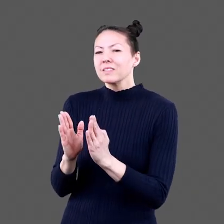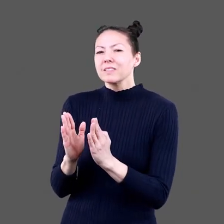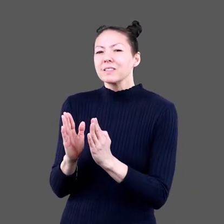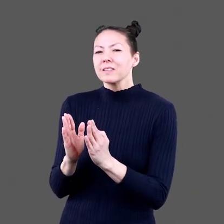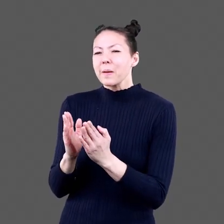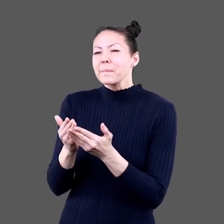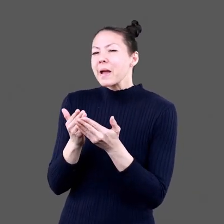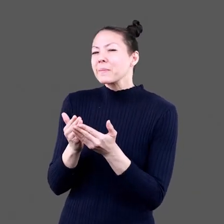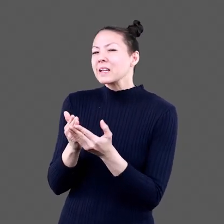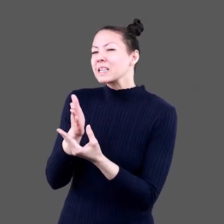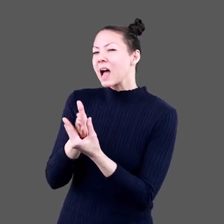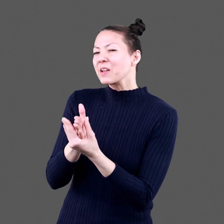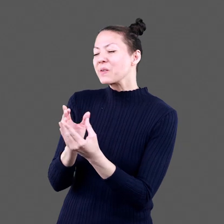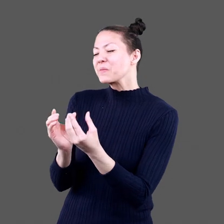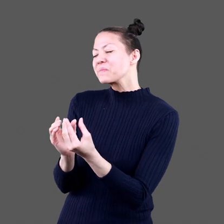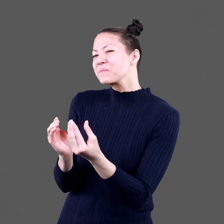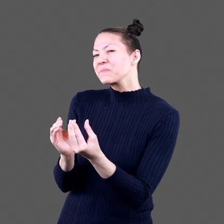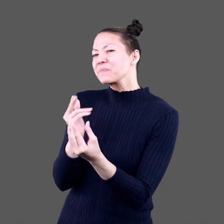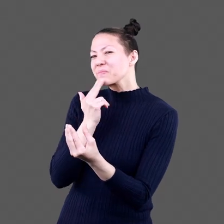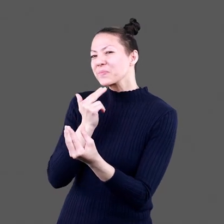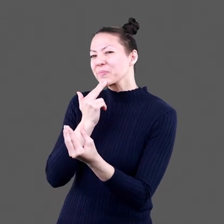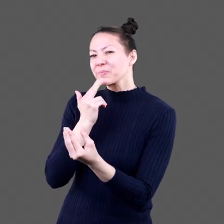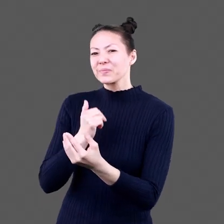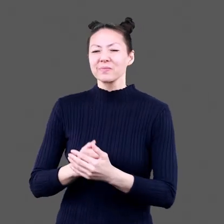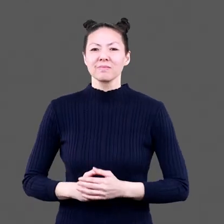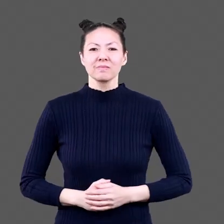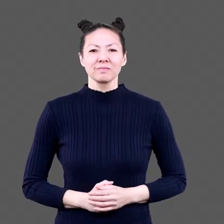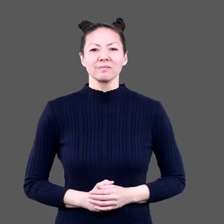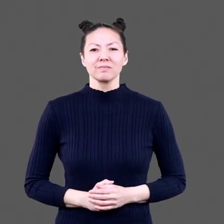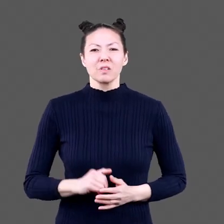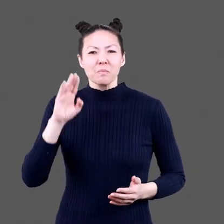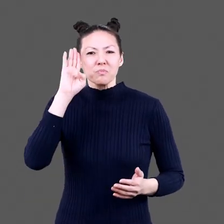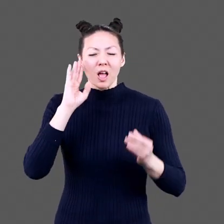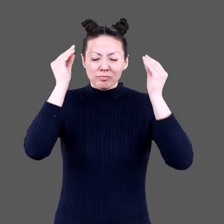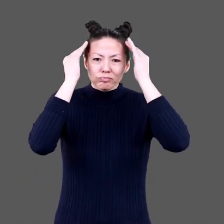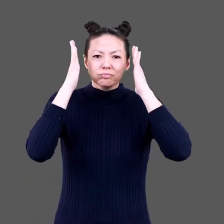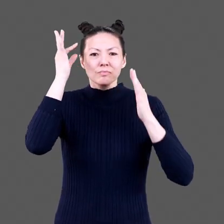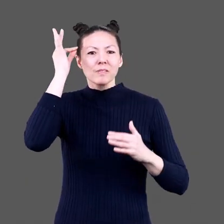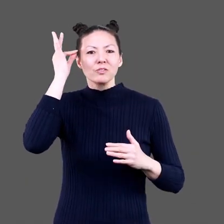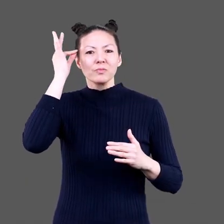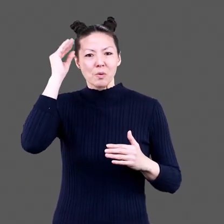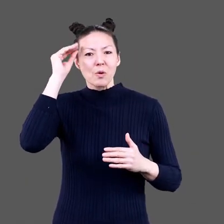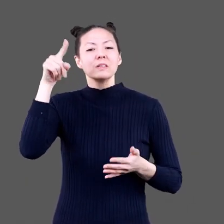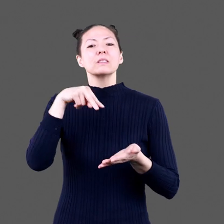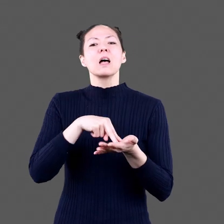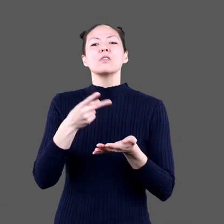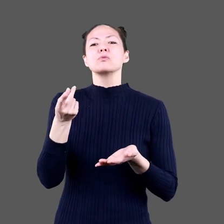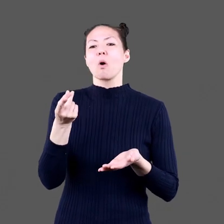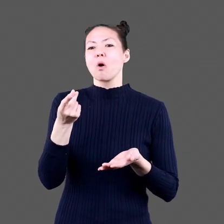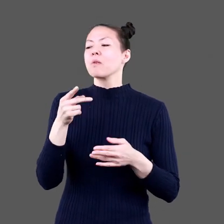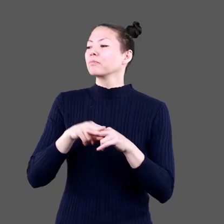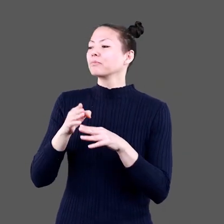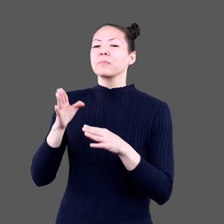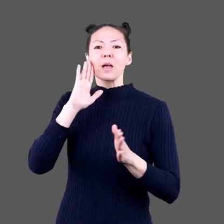tiny little baby tacos as well A brown haired boy and dog